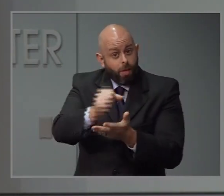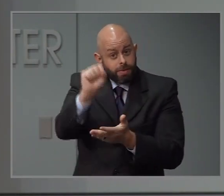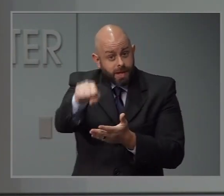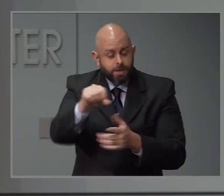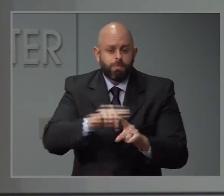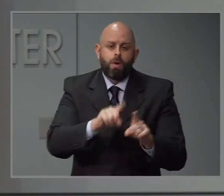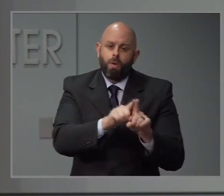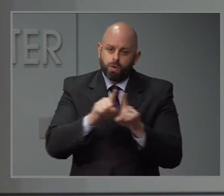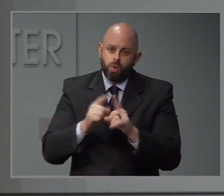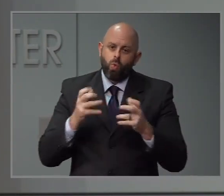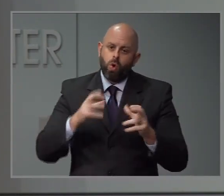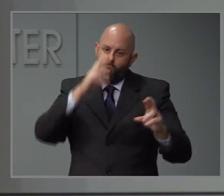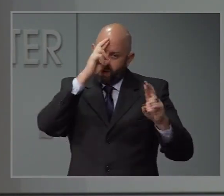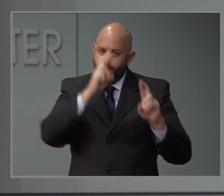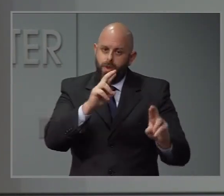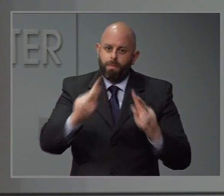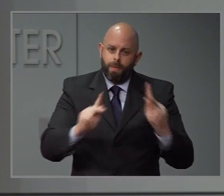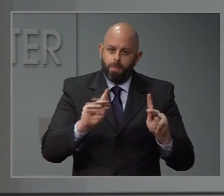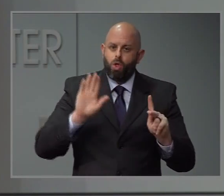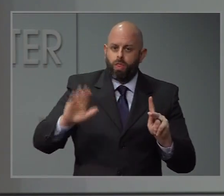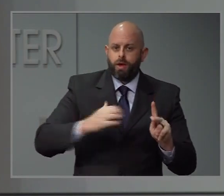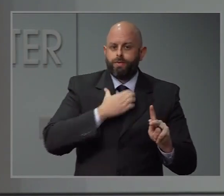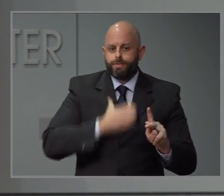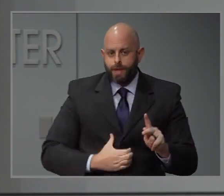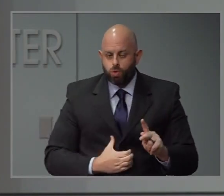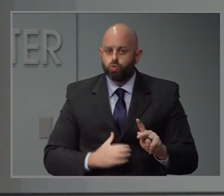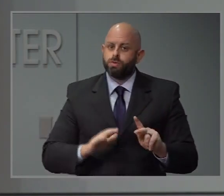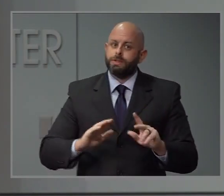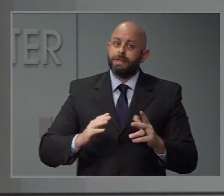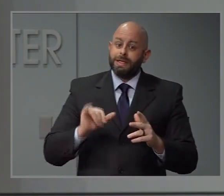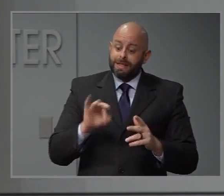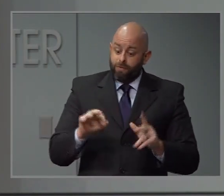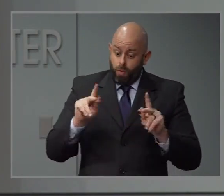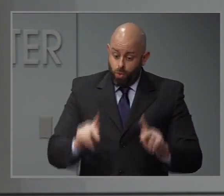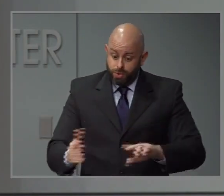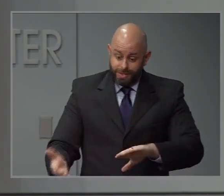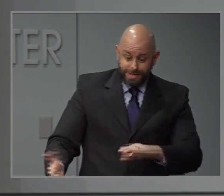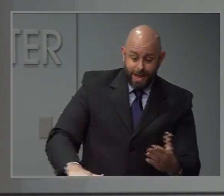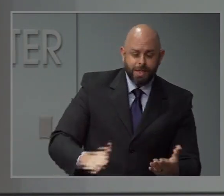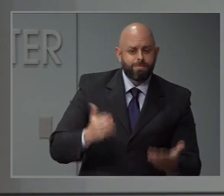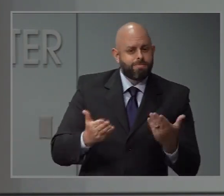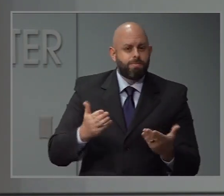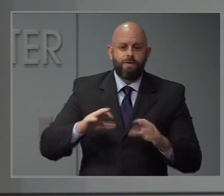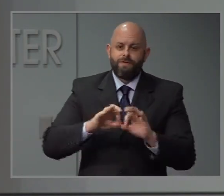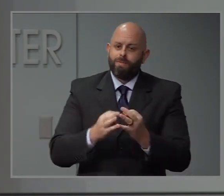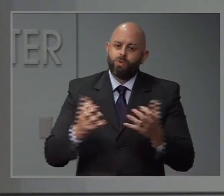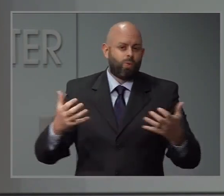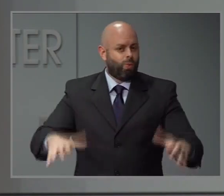respect that families make different decisions after someone may have passed.